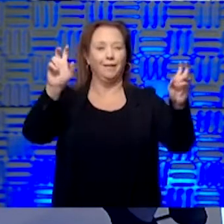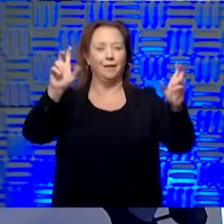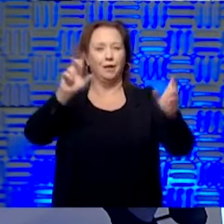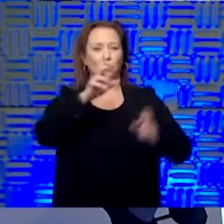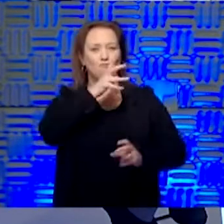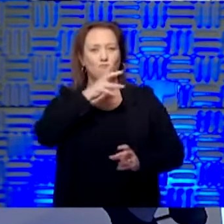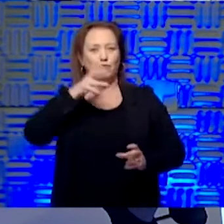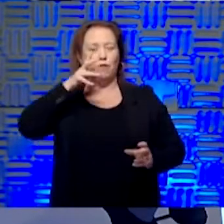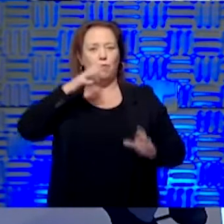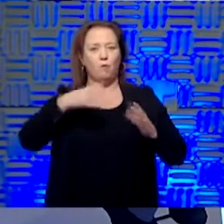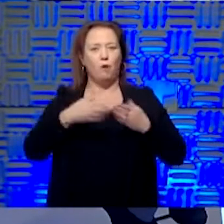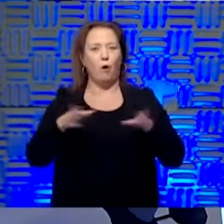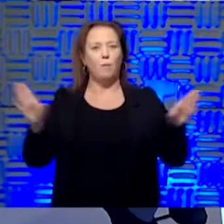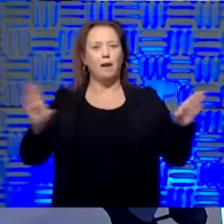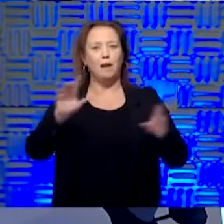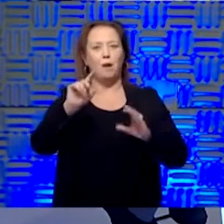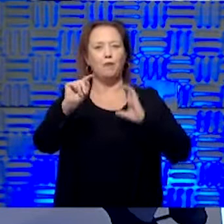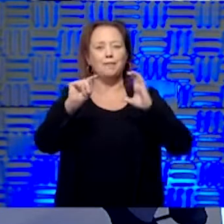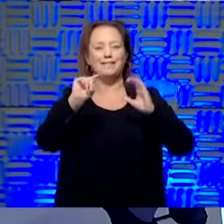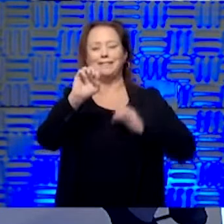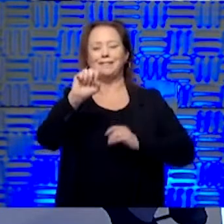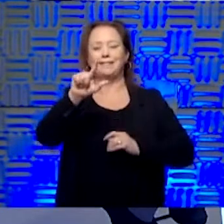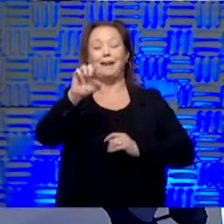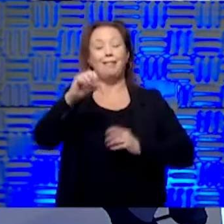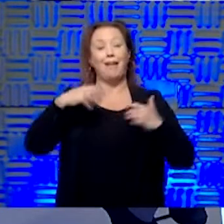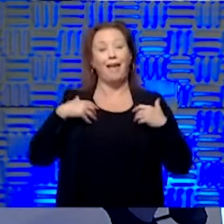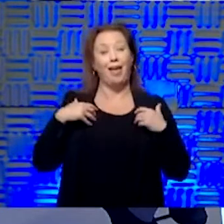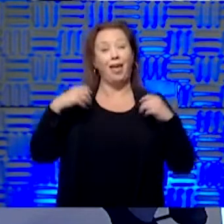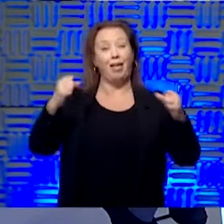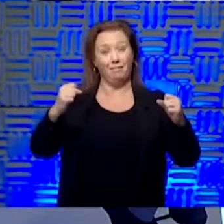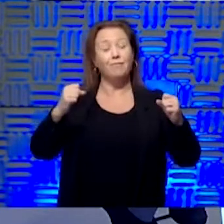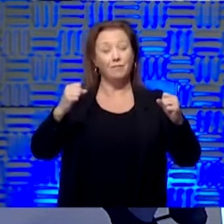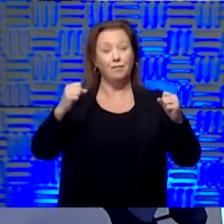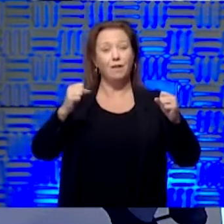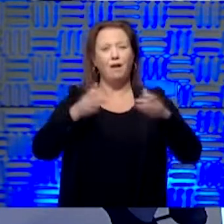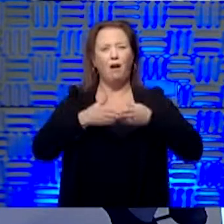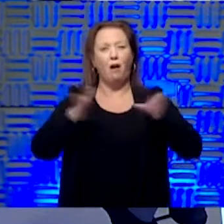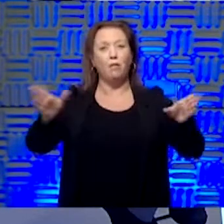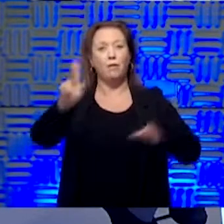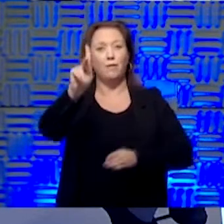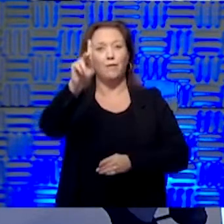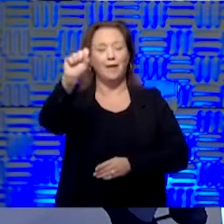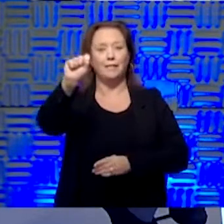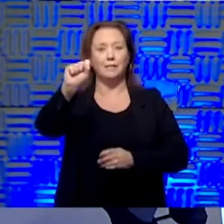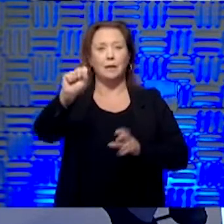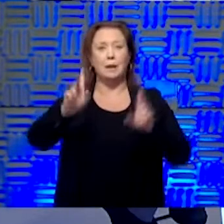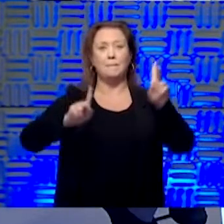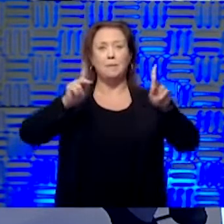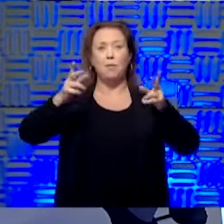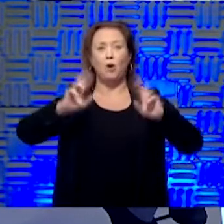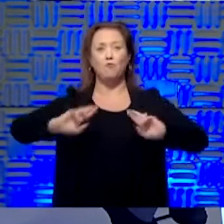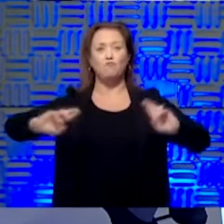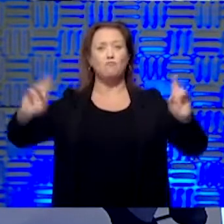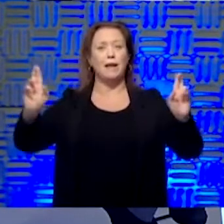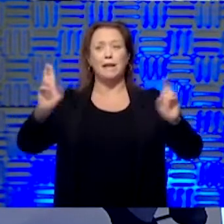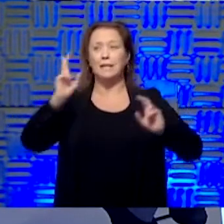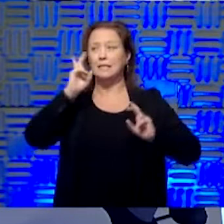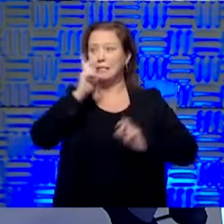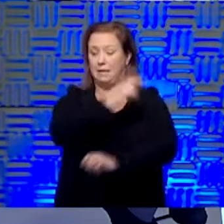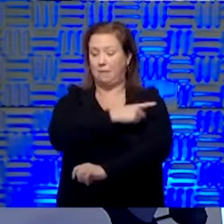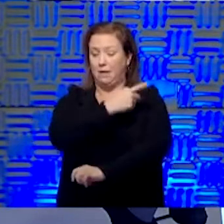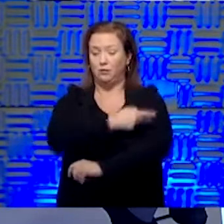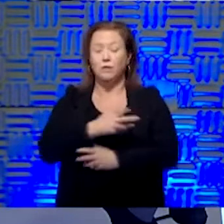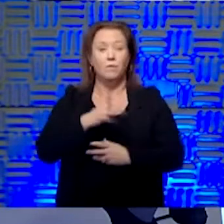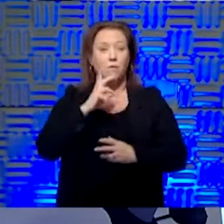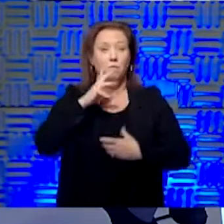because we're opening up our telehealth network across Kansas, trying to have our providers are ready to see patients from throughout the state, whether you're part